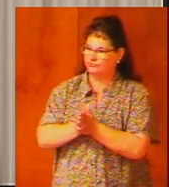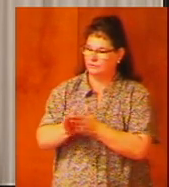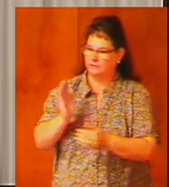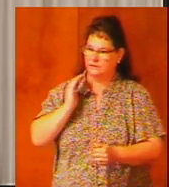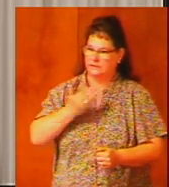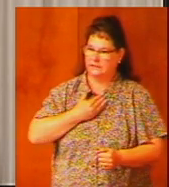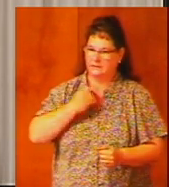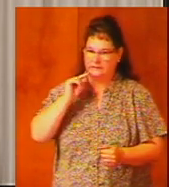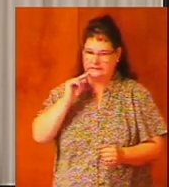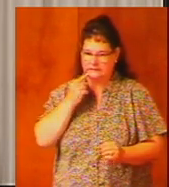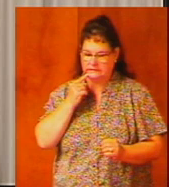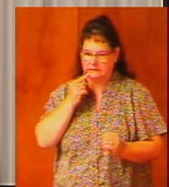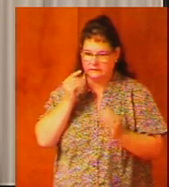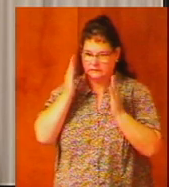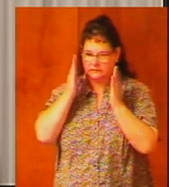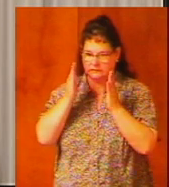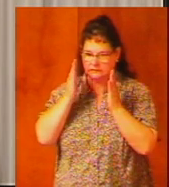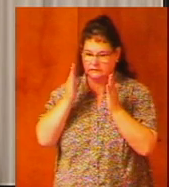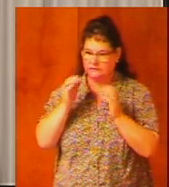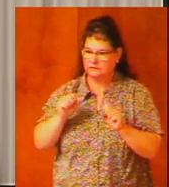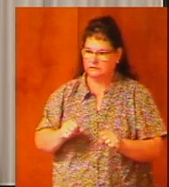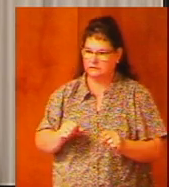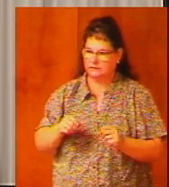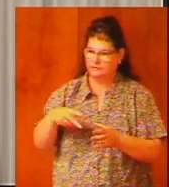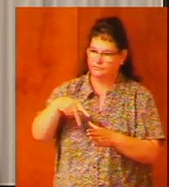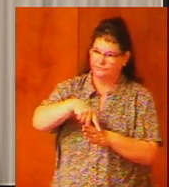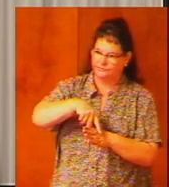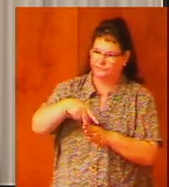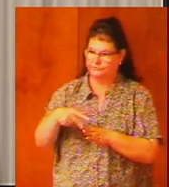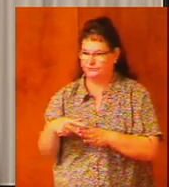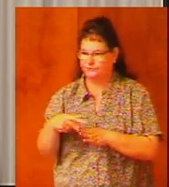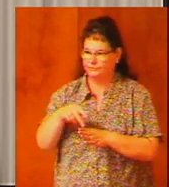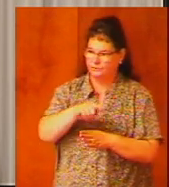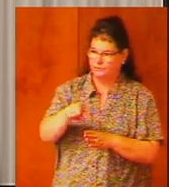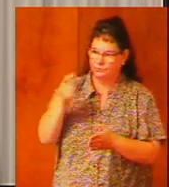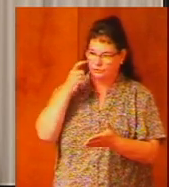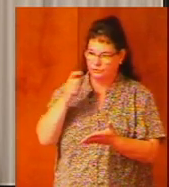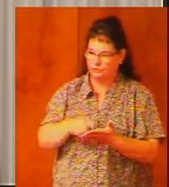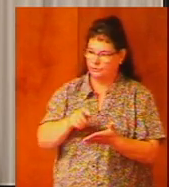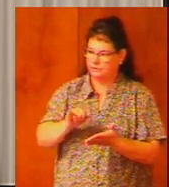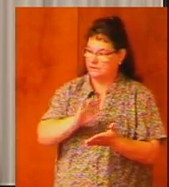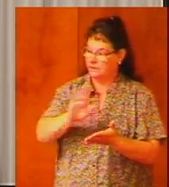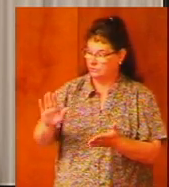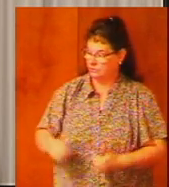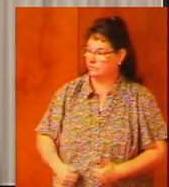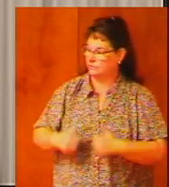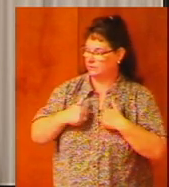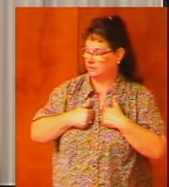intensity can wane have you noticed that in your life